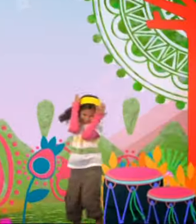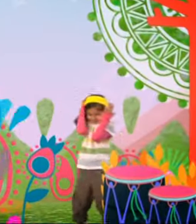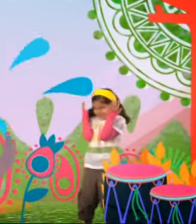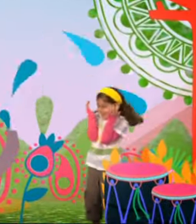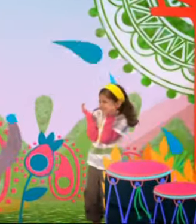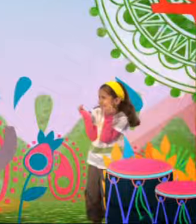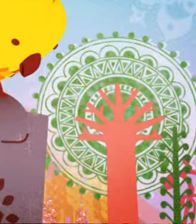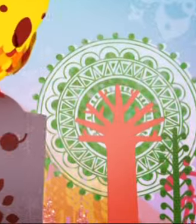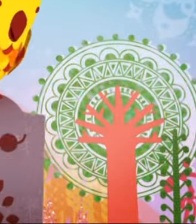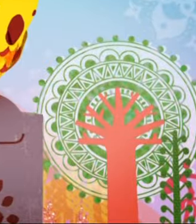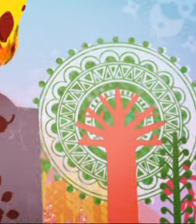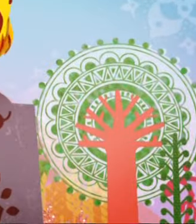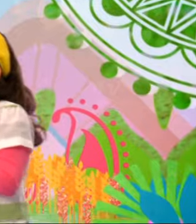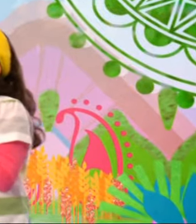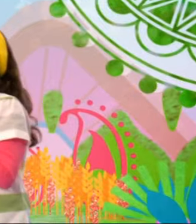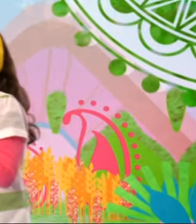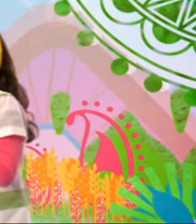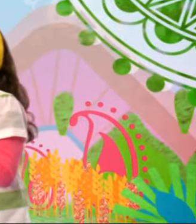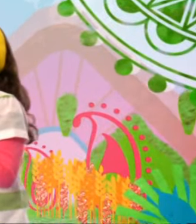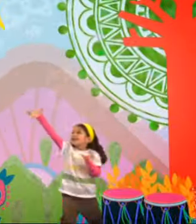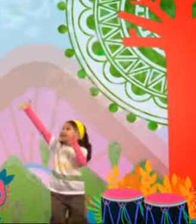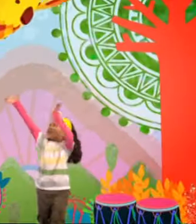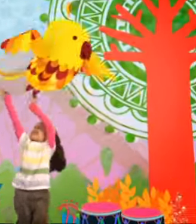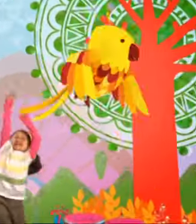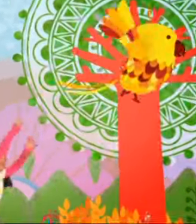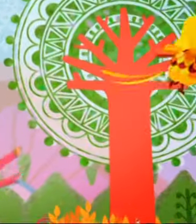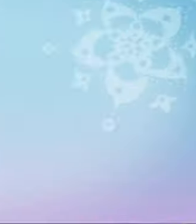some friends to say... Hello. Susieka.